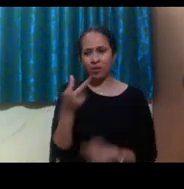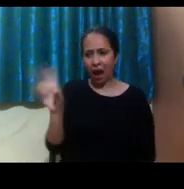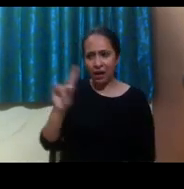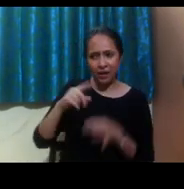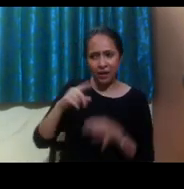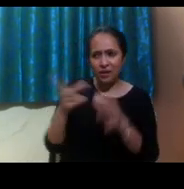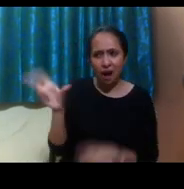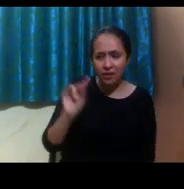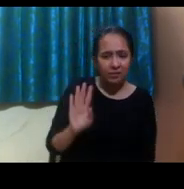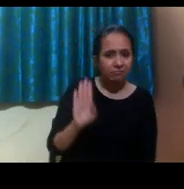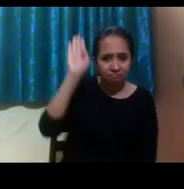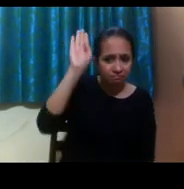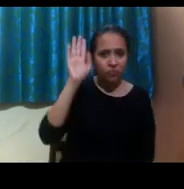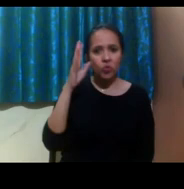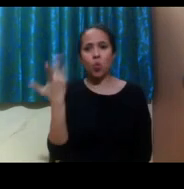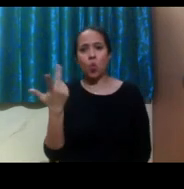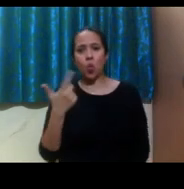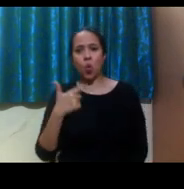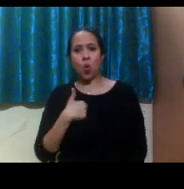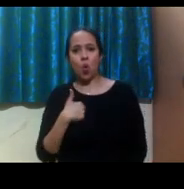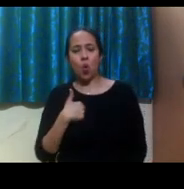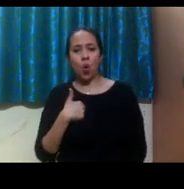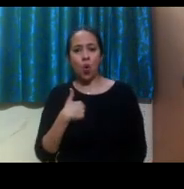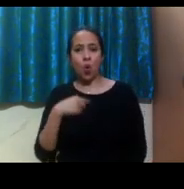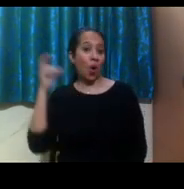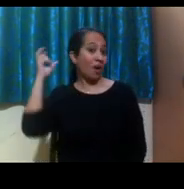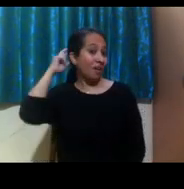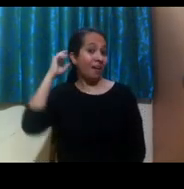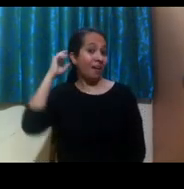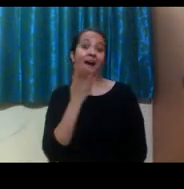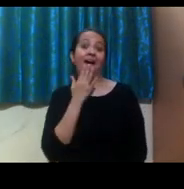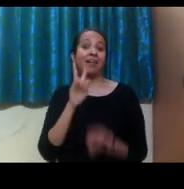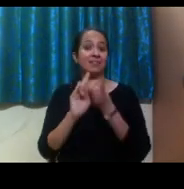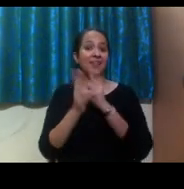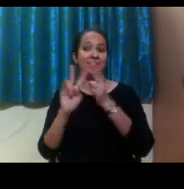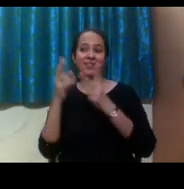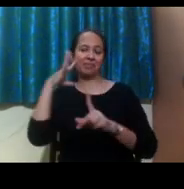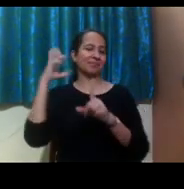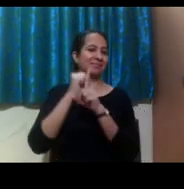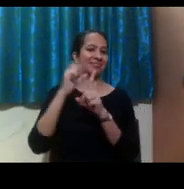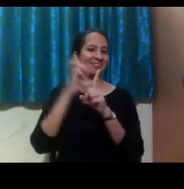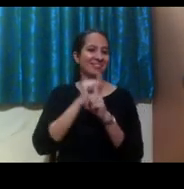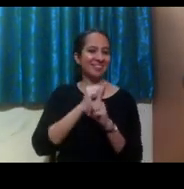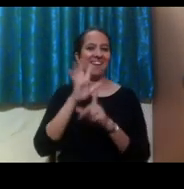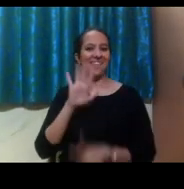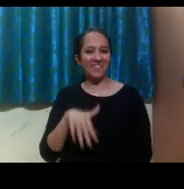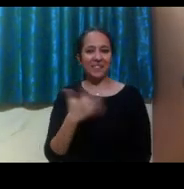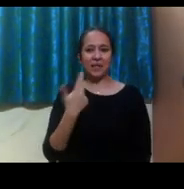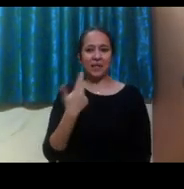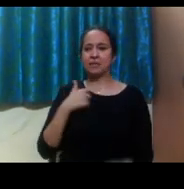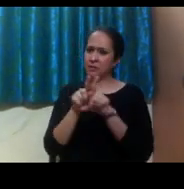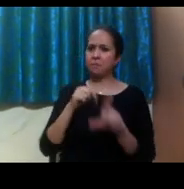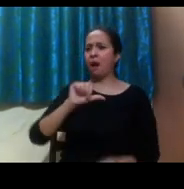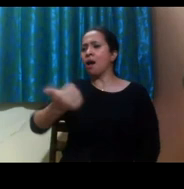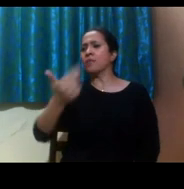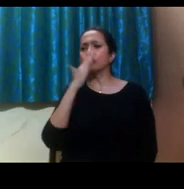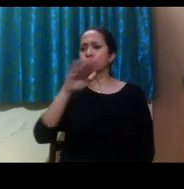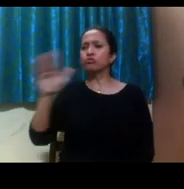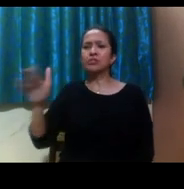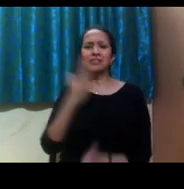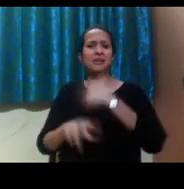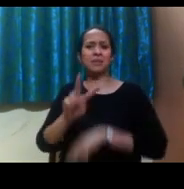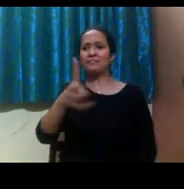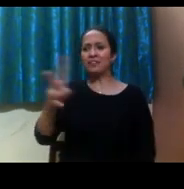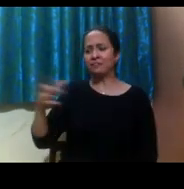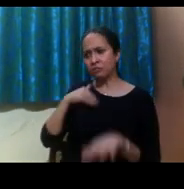or I would always wear colorful cochlear implants and stuff like that. So I met other students with different disabilities and